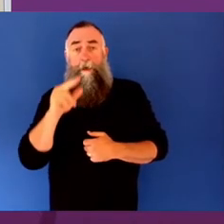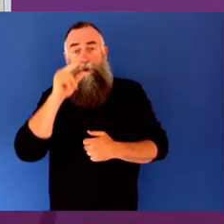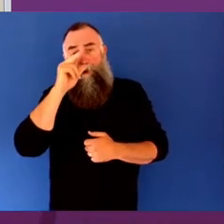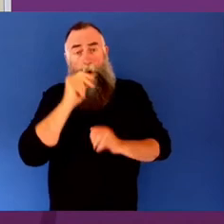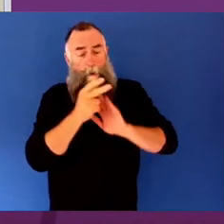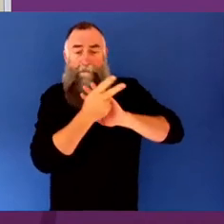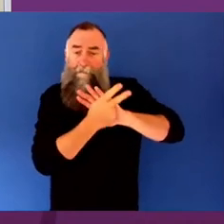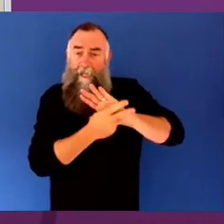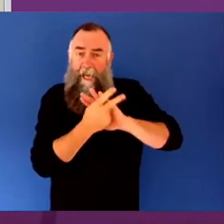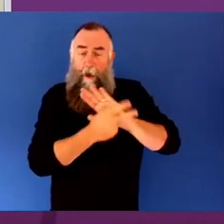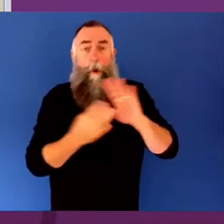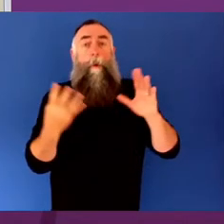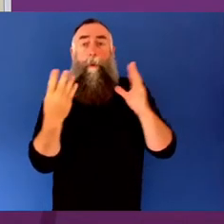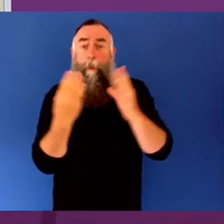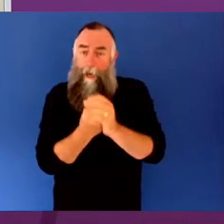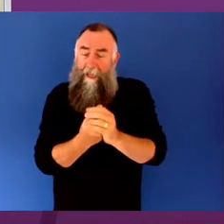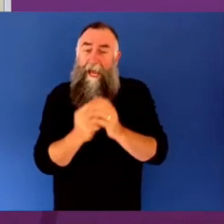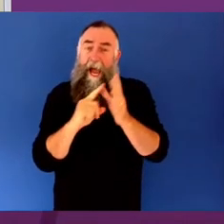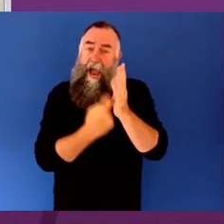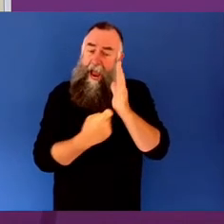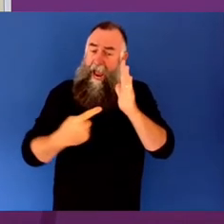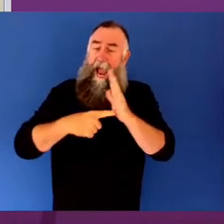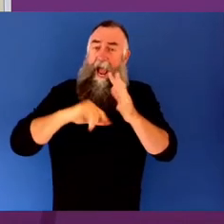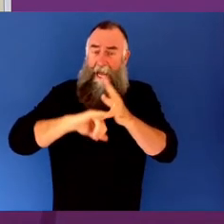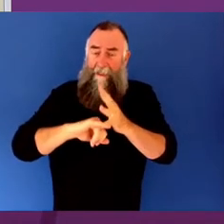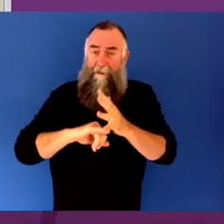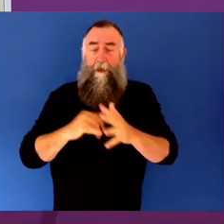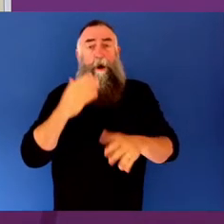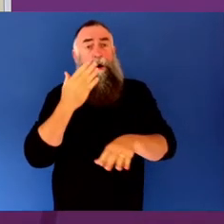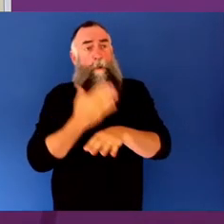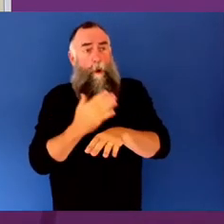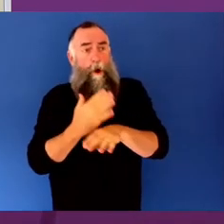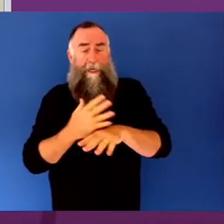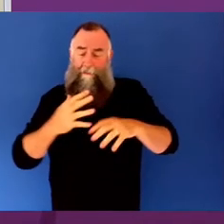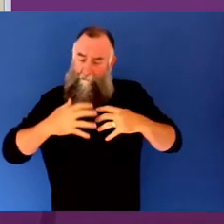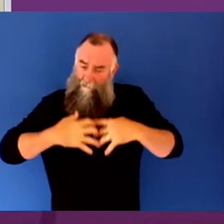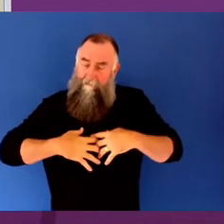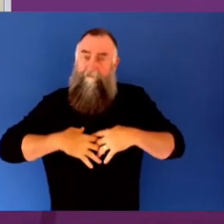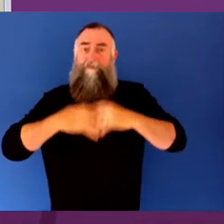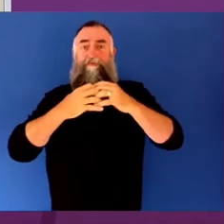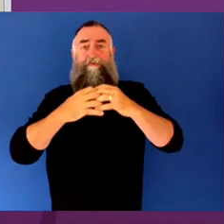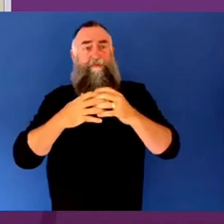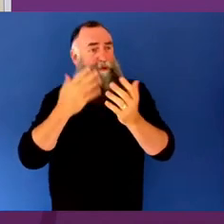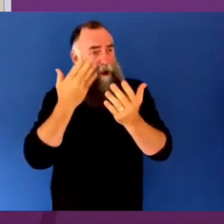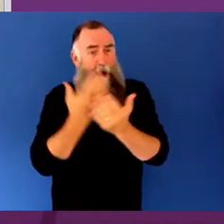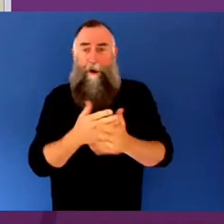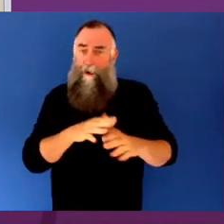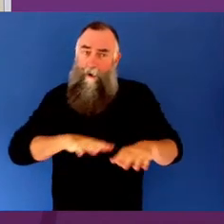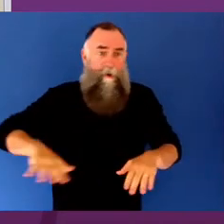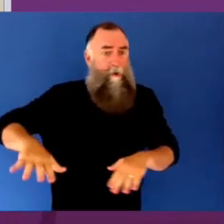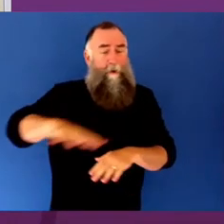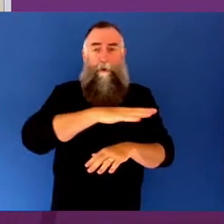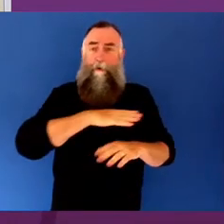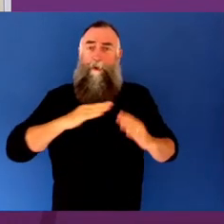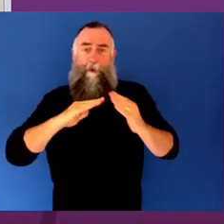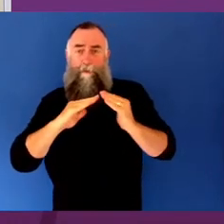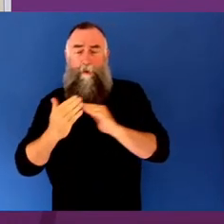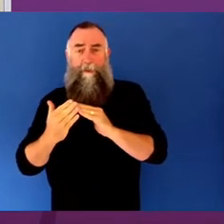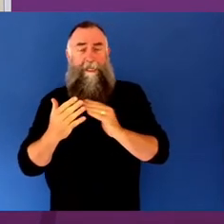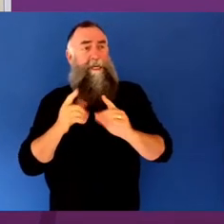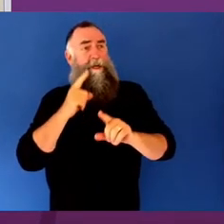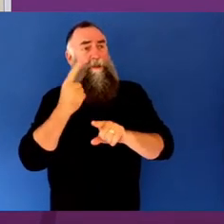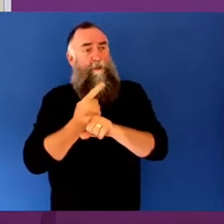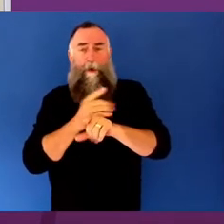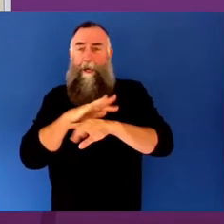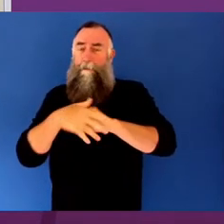working in place on the ground, creating this kind of positive impact on mental health and wellbeing